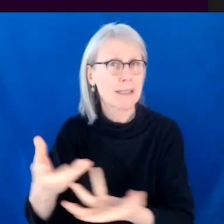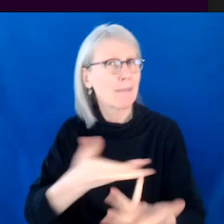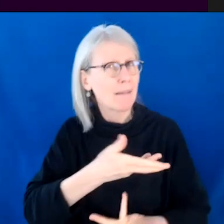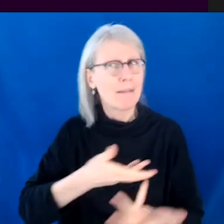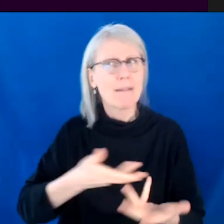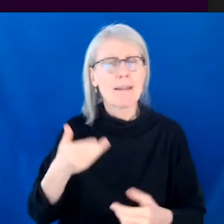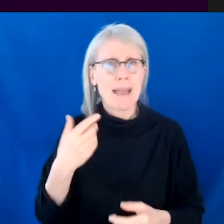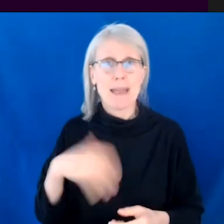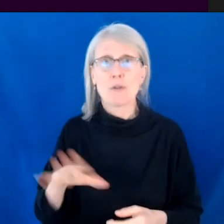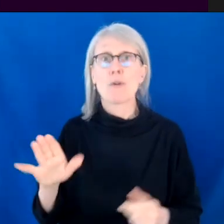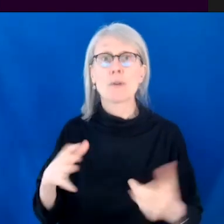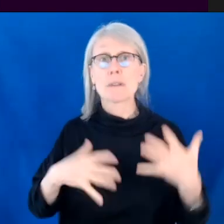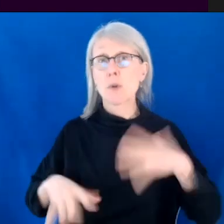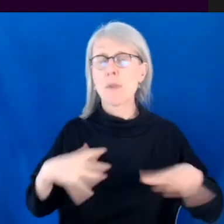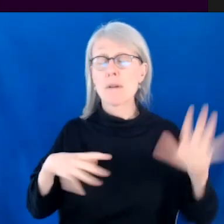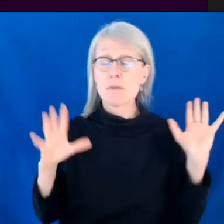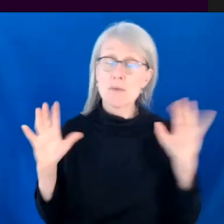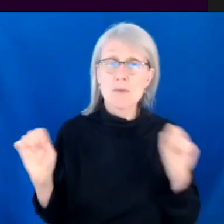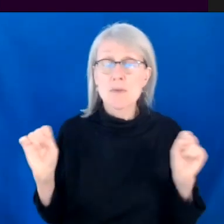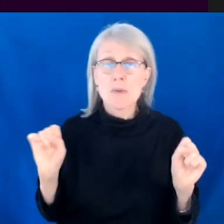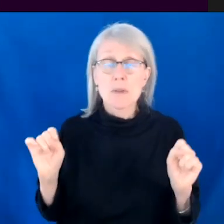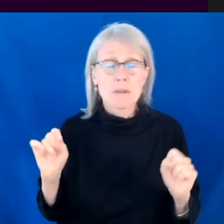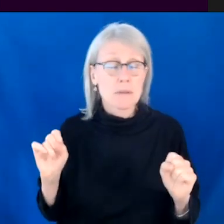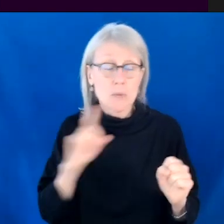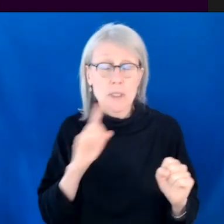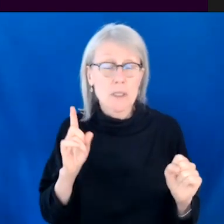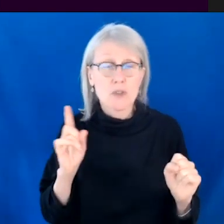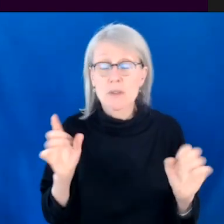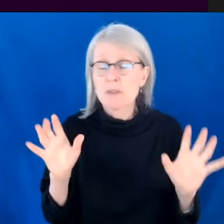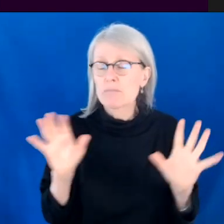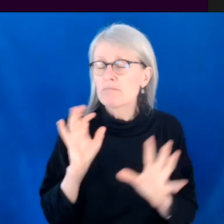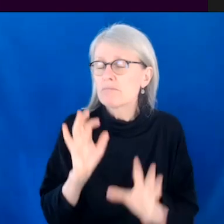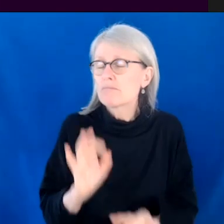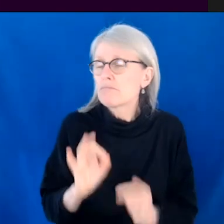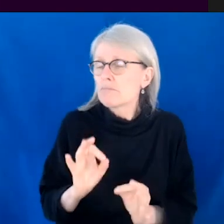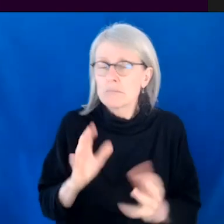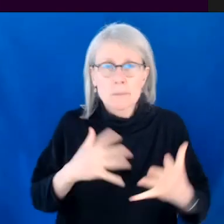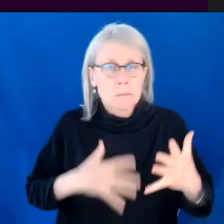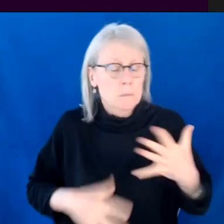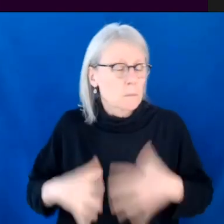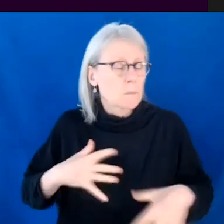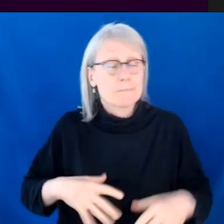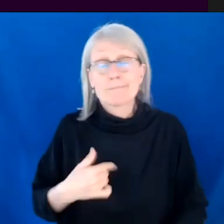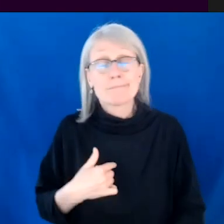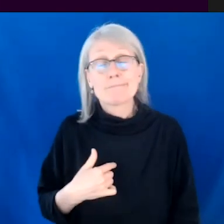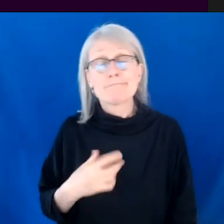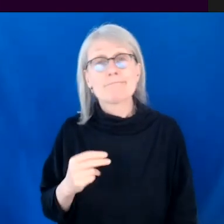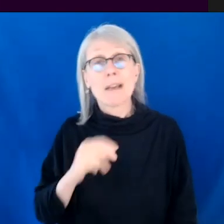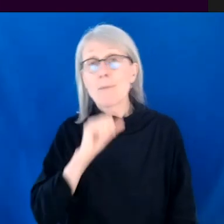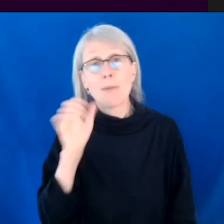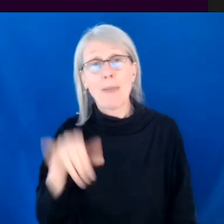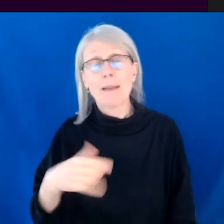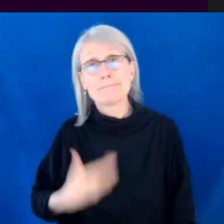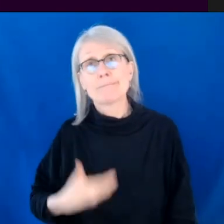quite known for her fashion. She was very, she was like a fashionista of the time. Um, I will not be known as a fashionista